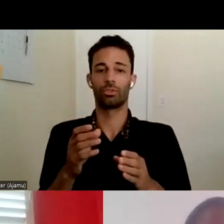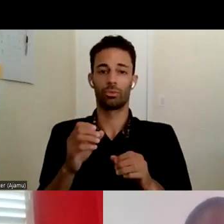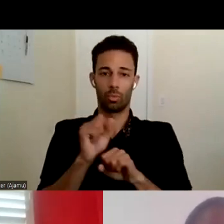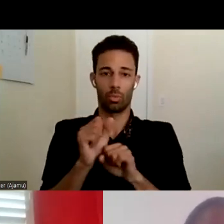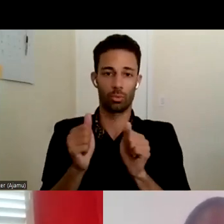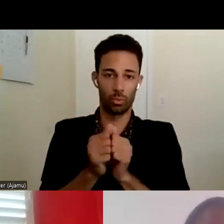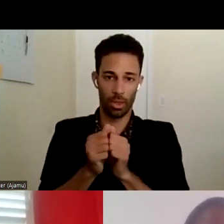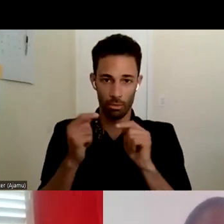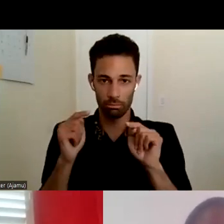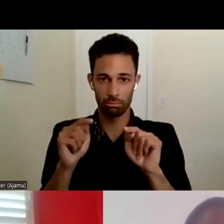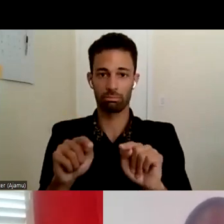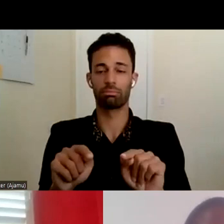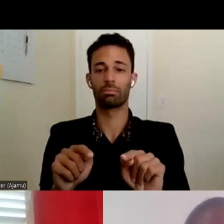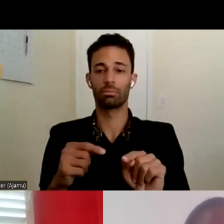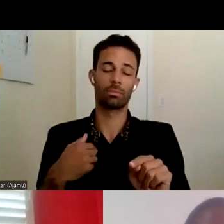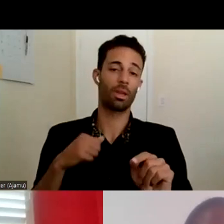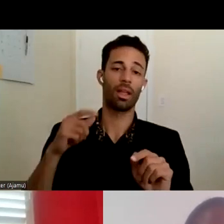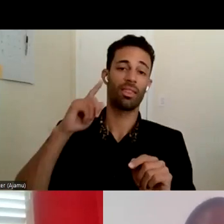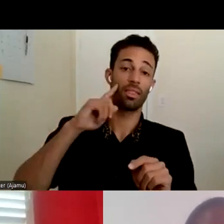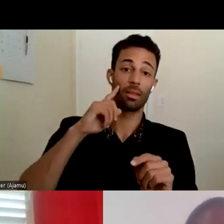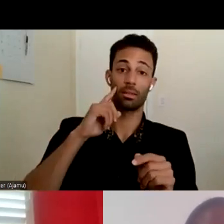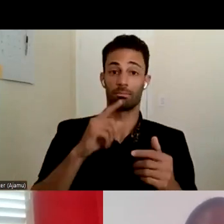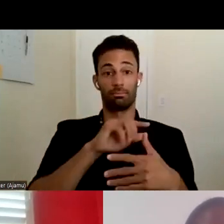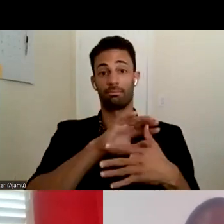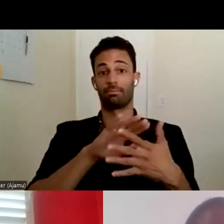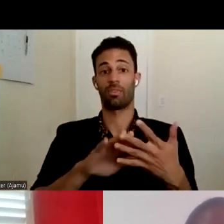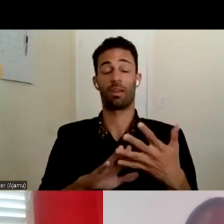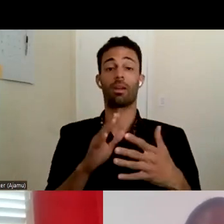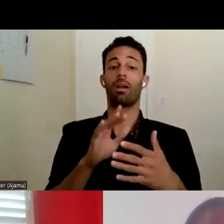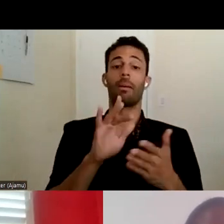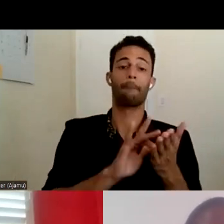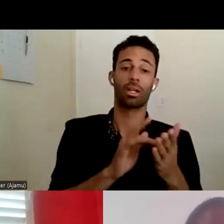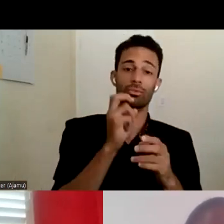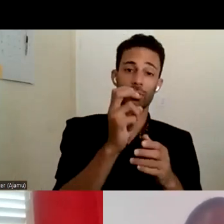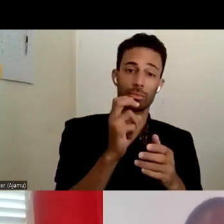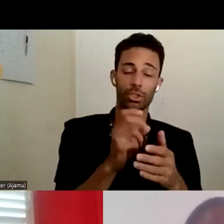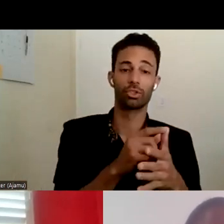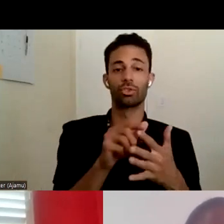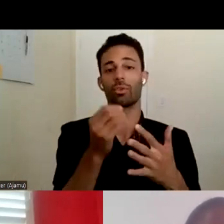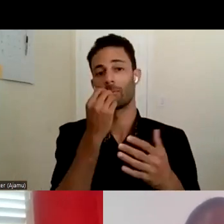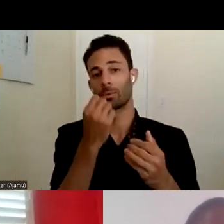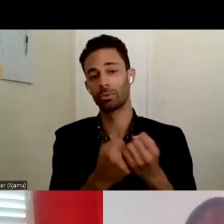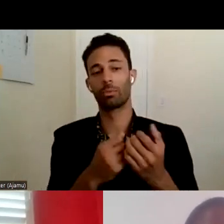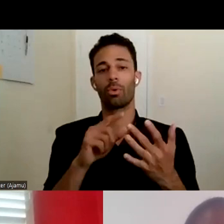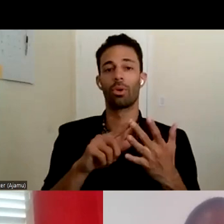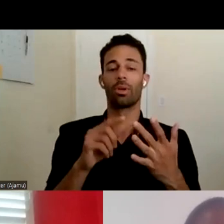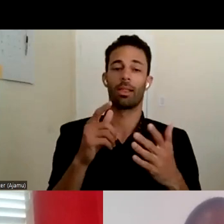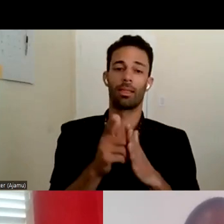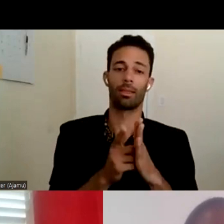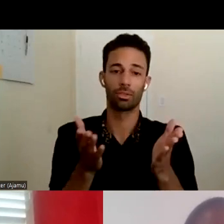You know I can probably think of five that there might be you know medical transportation, food support, legal services,